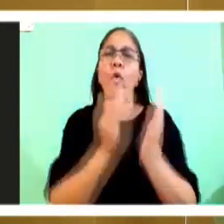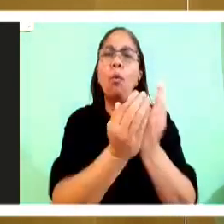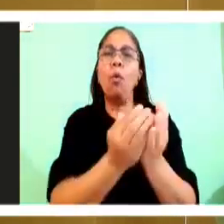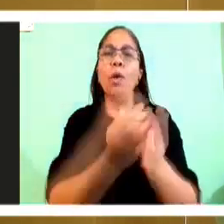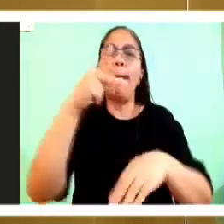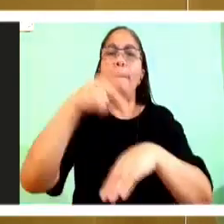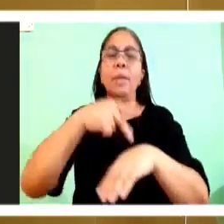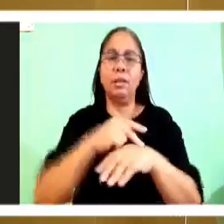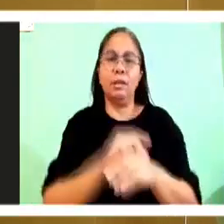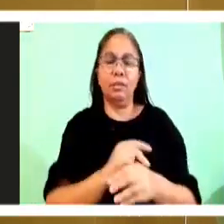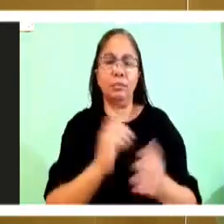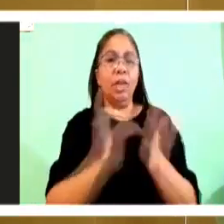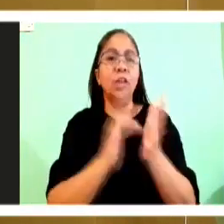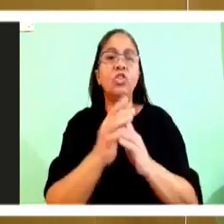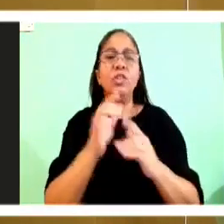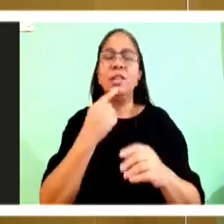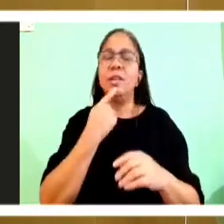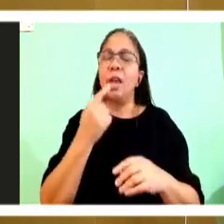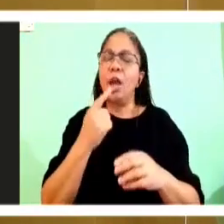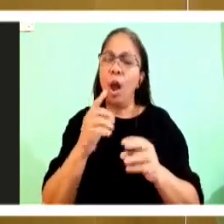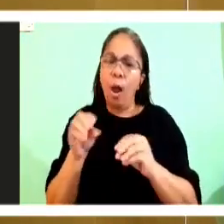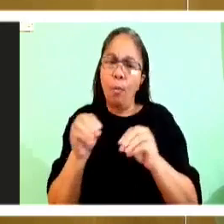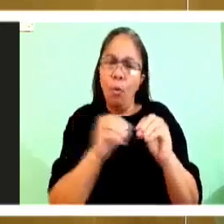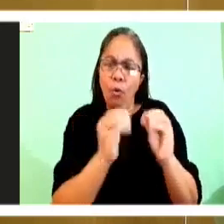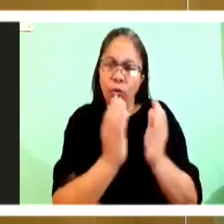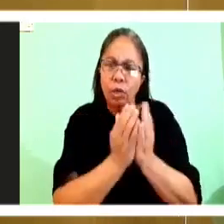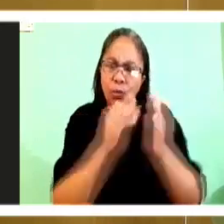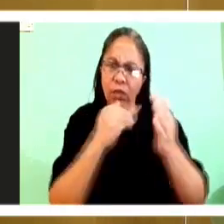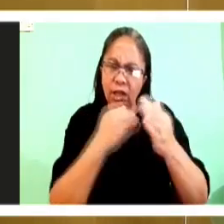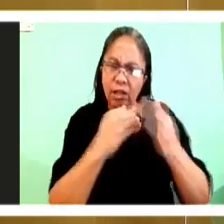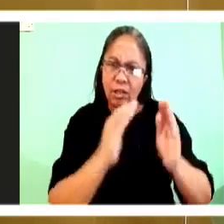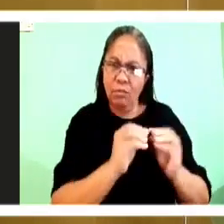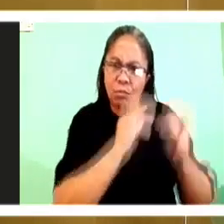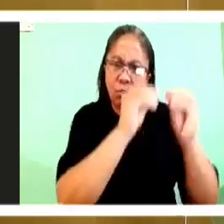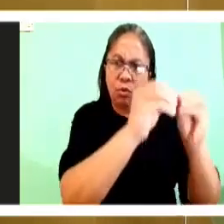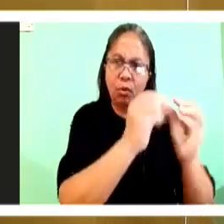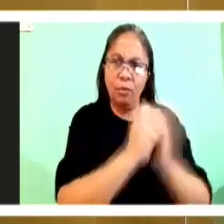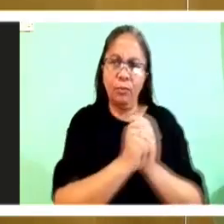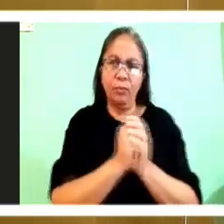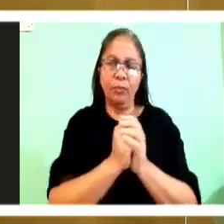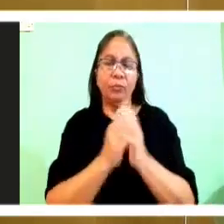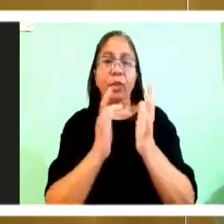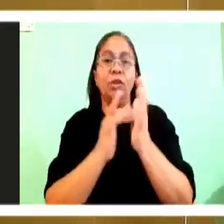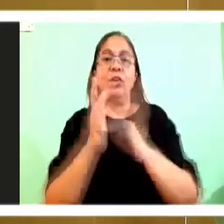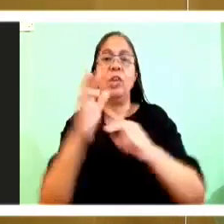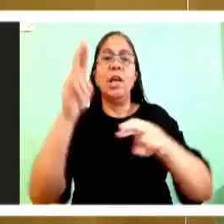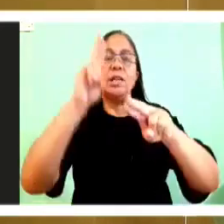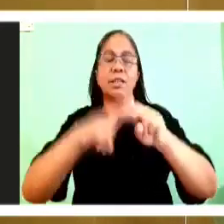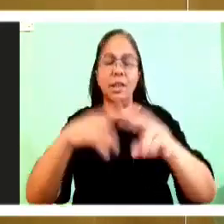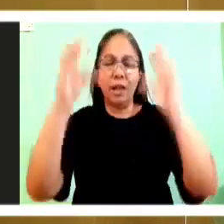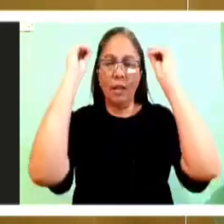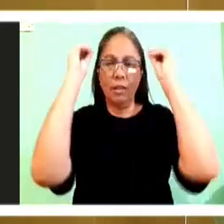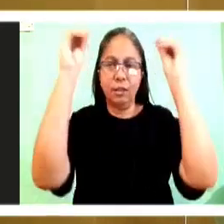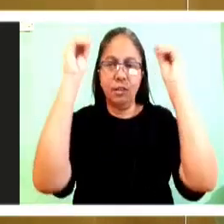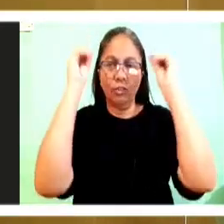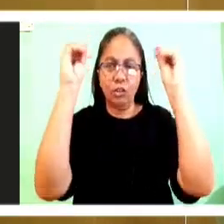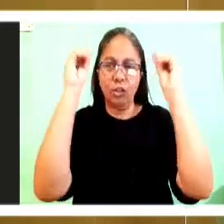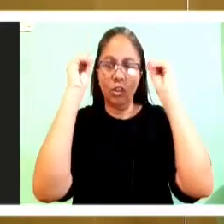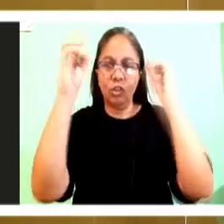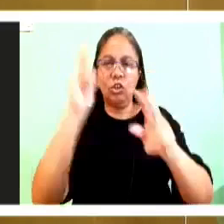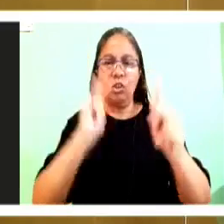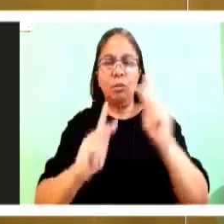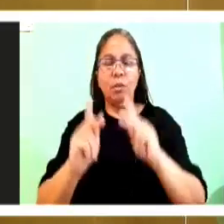to put out a little from the shore. Then he sat down and taught the crowd from the boat.